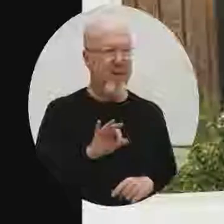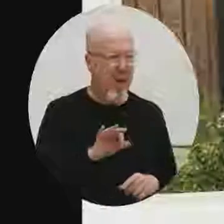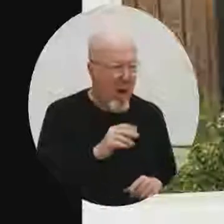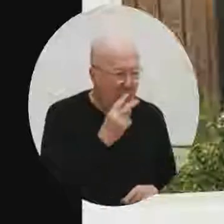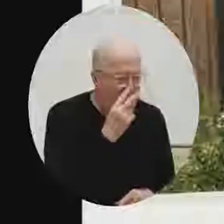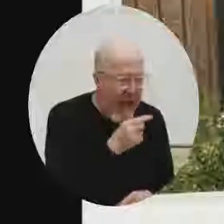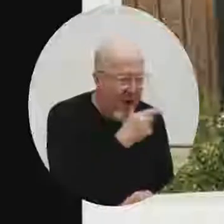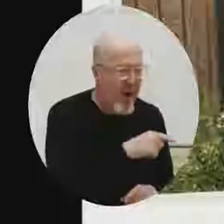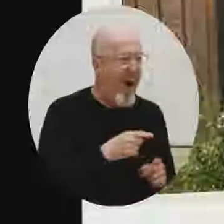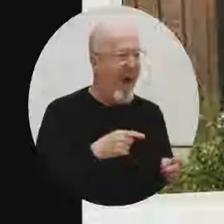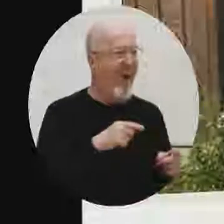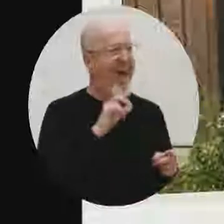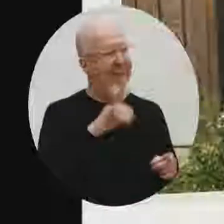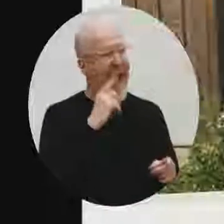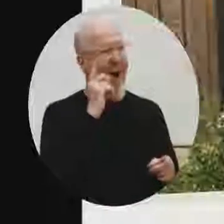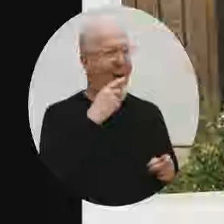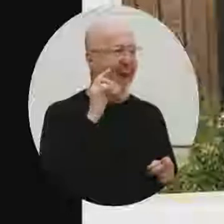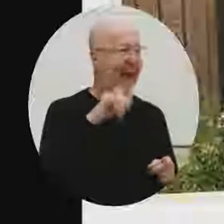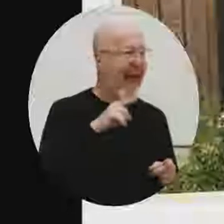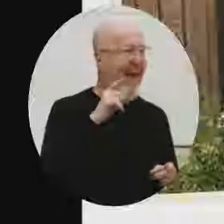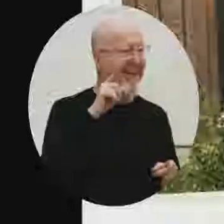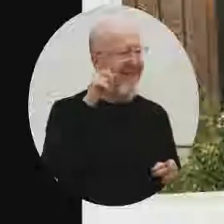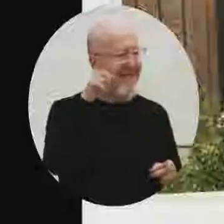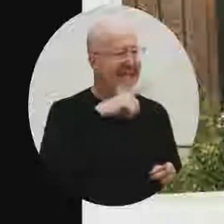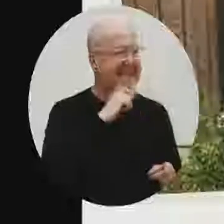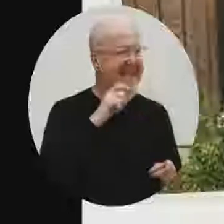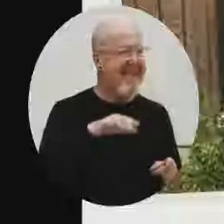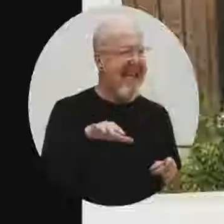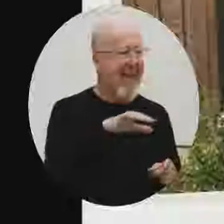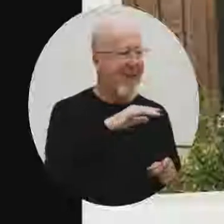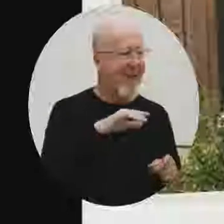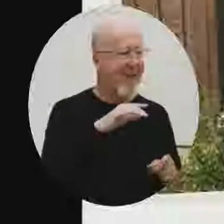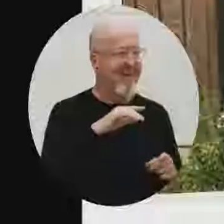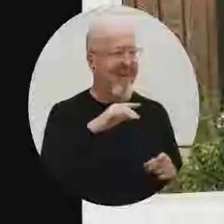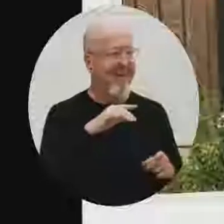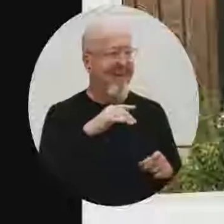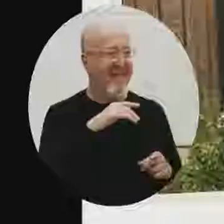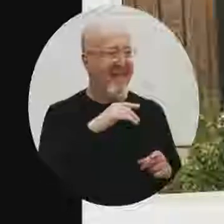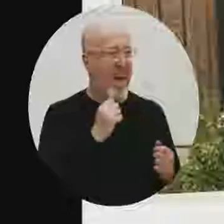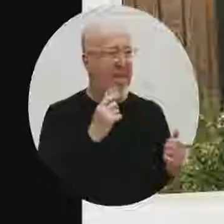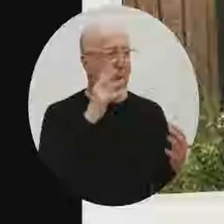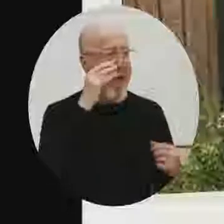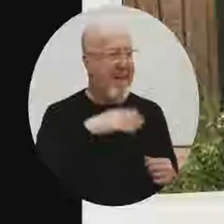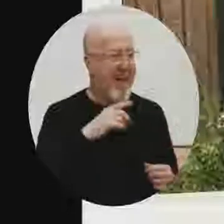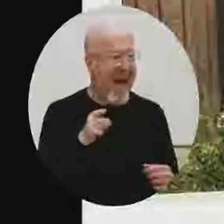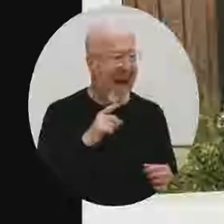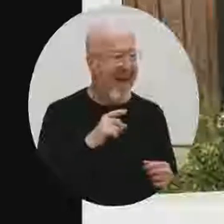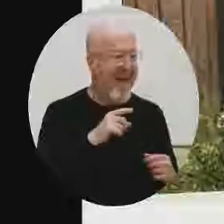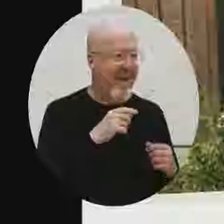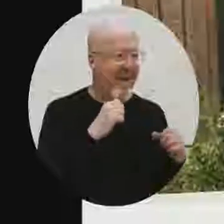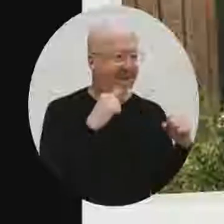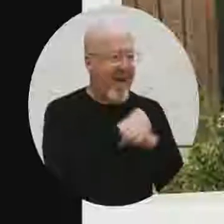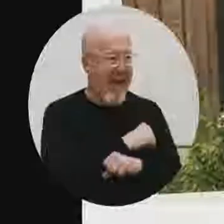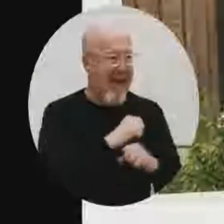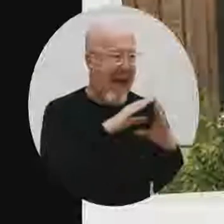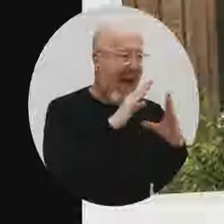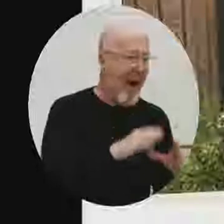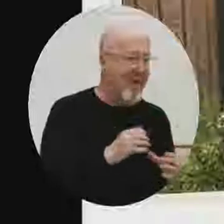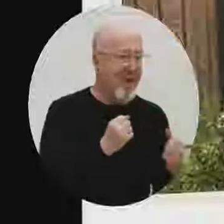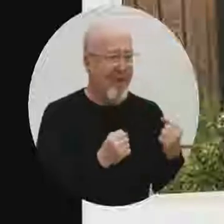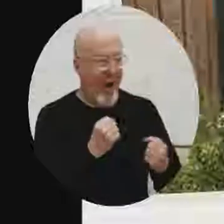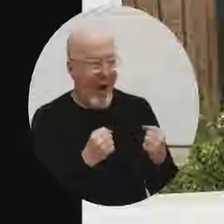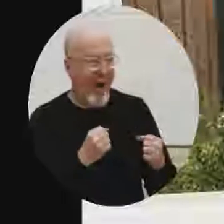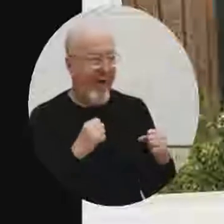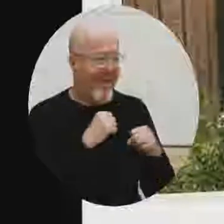Man art piece. And, you know, house and car wrestle, house wins, right? The truth is, is that this is the middle of the Ninth